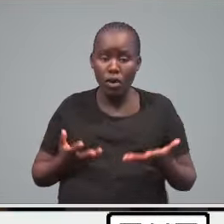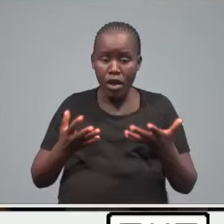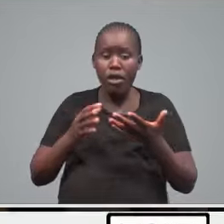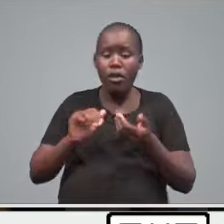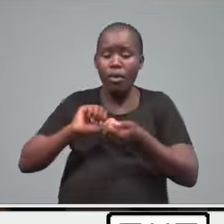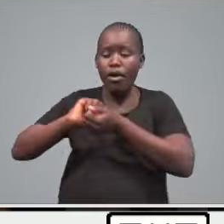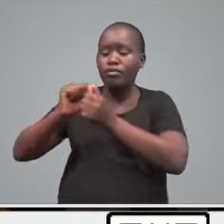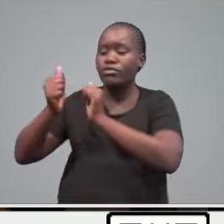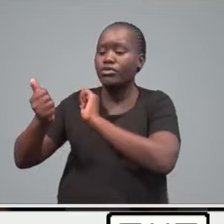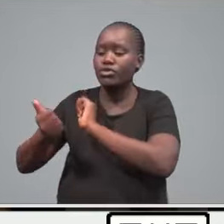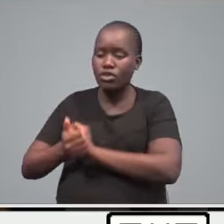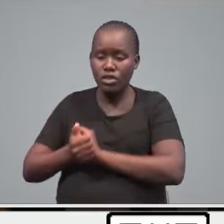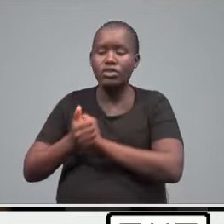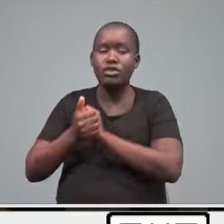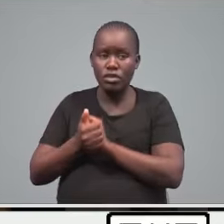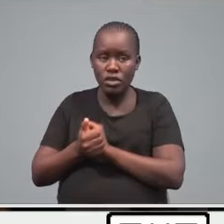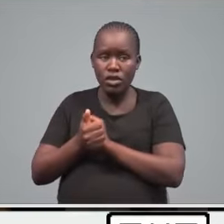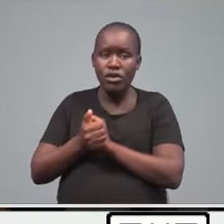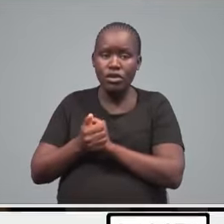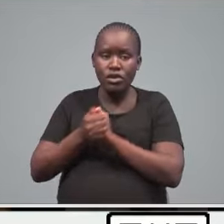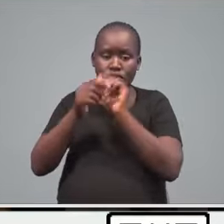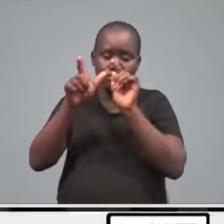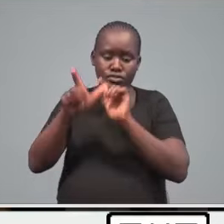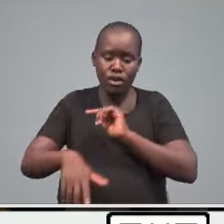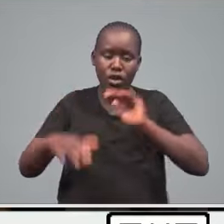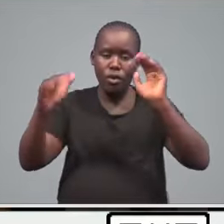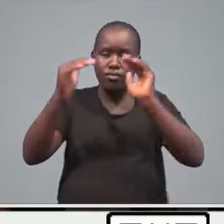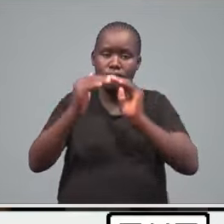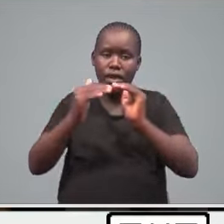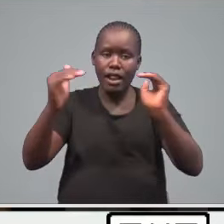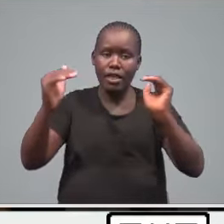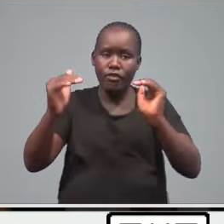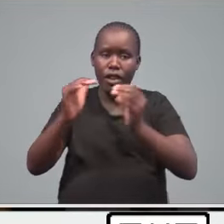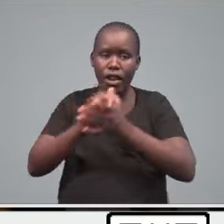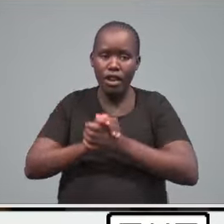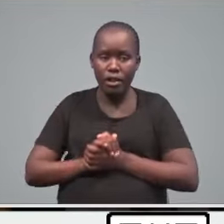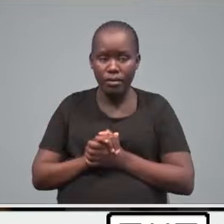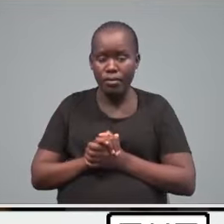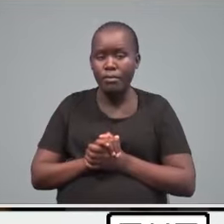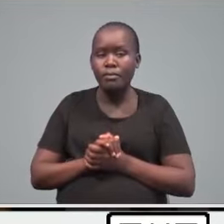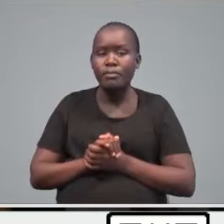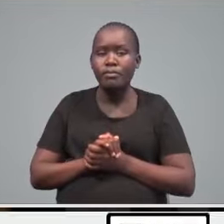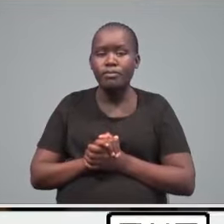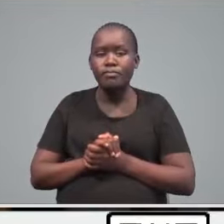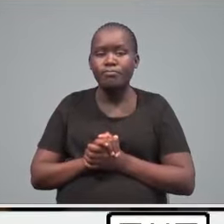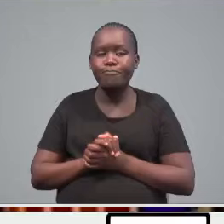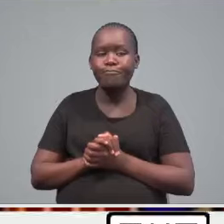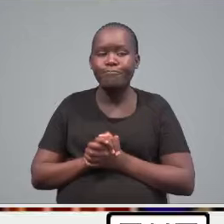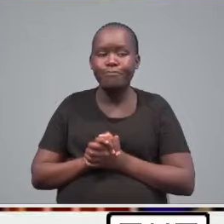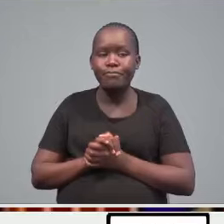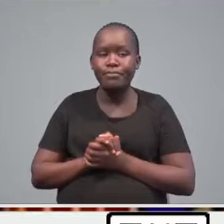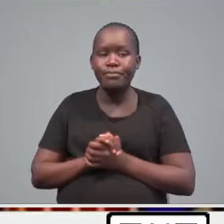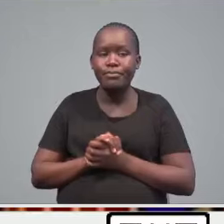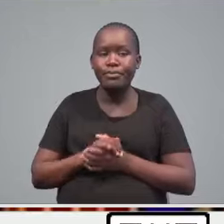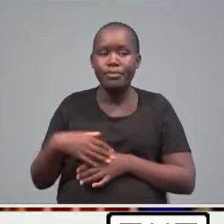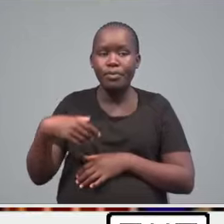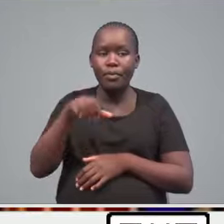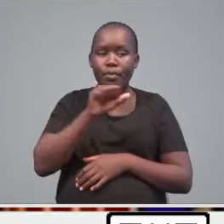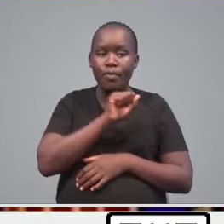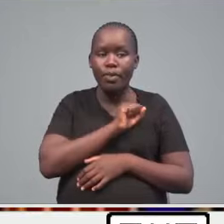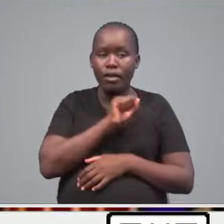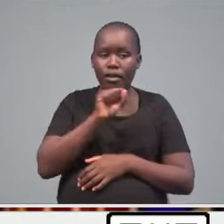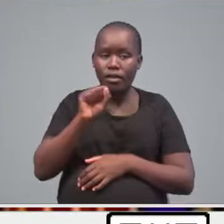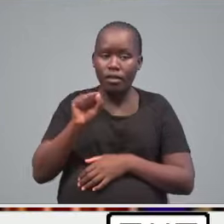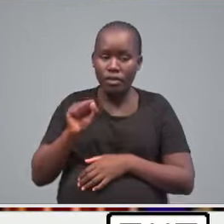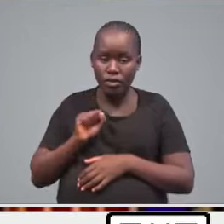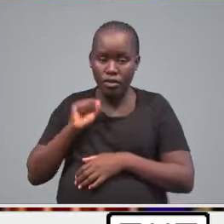that is, to a lower level. Let's take a look at the story that has been compiled by Chi Chi Josephine. The Senate has resolved to